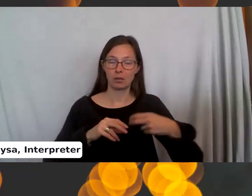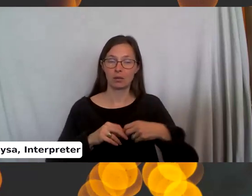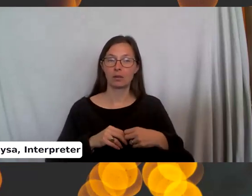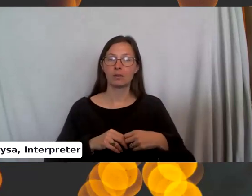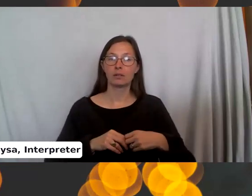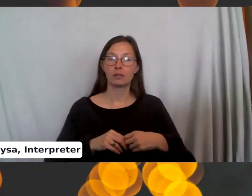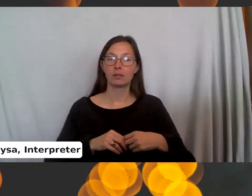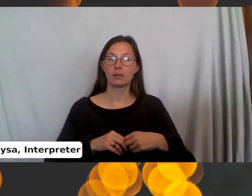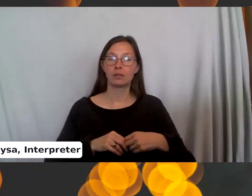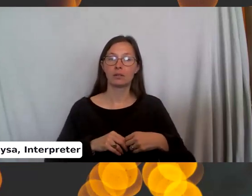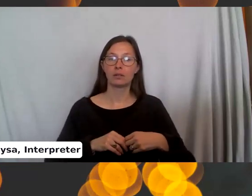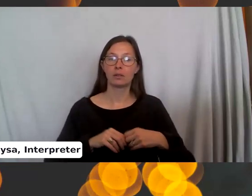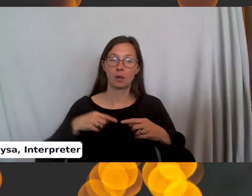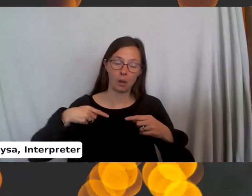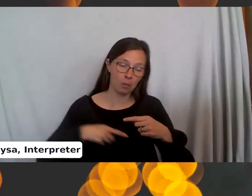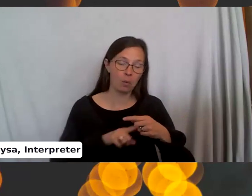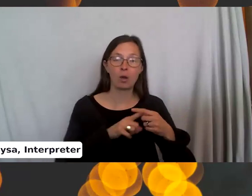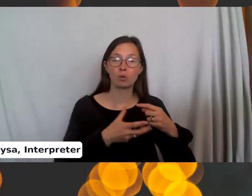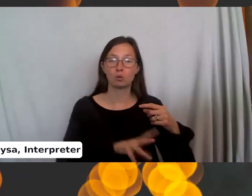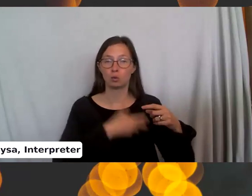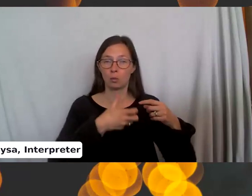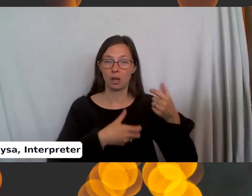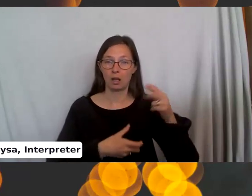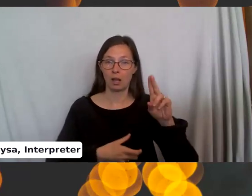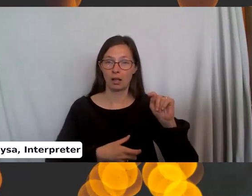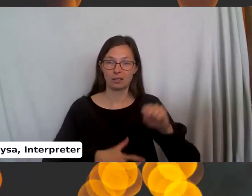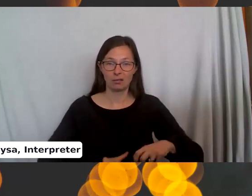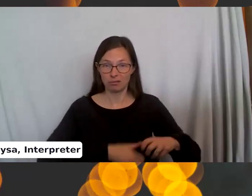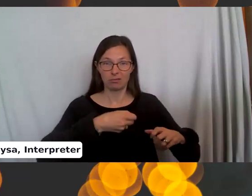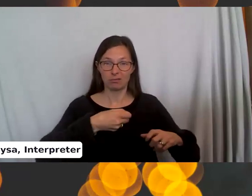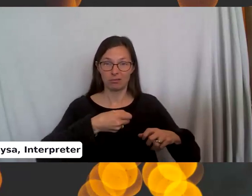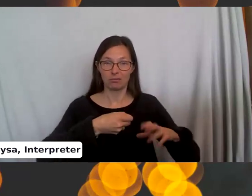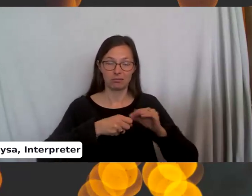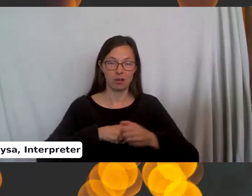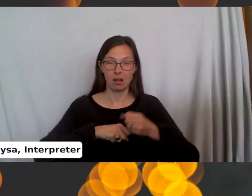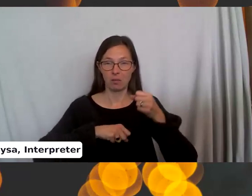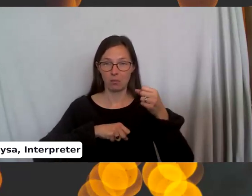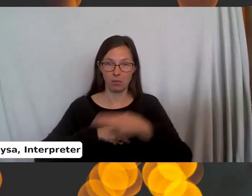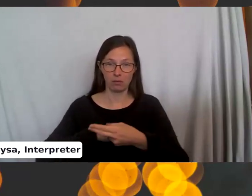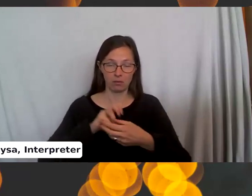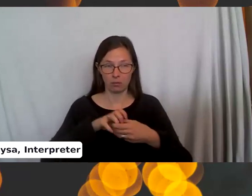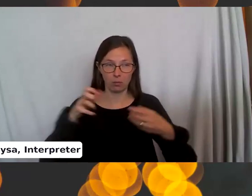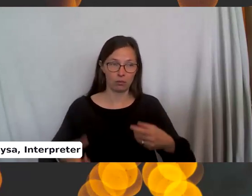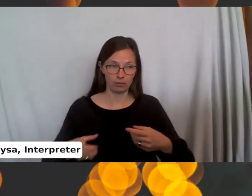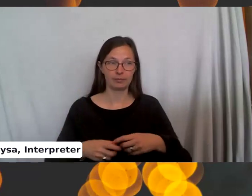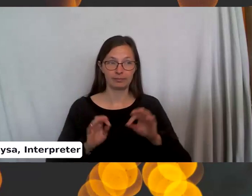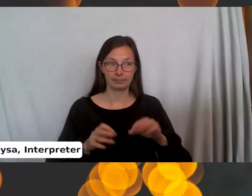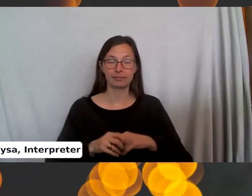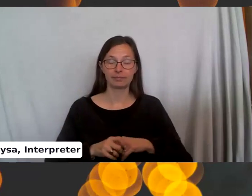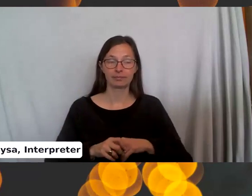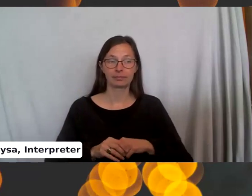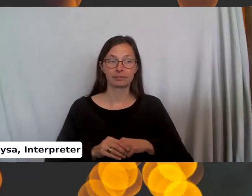stitch, scoop out its guts and pull it off. Okay. Here we go.